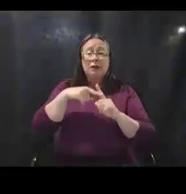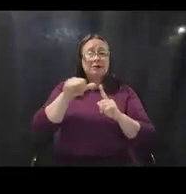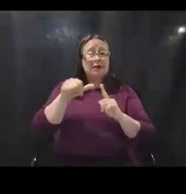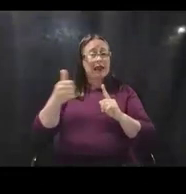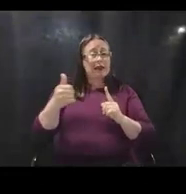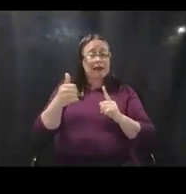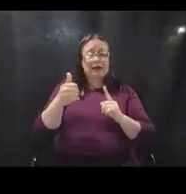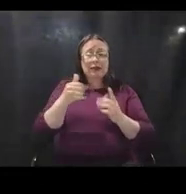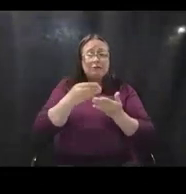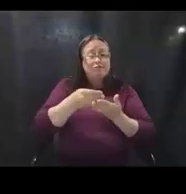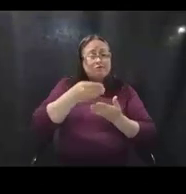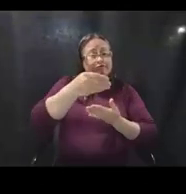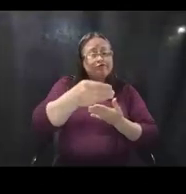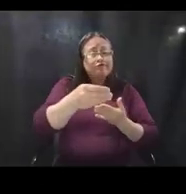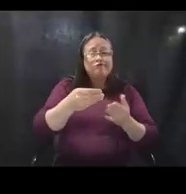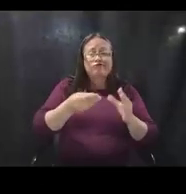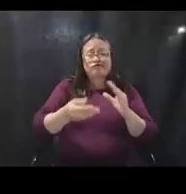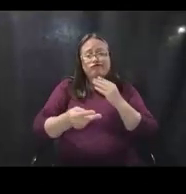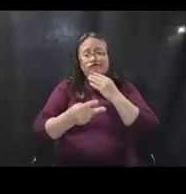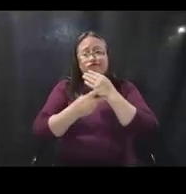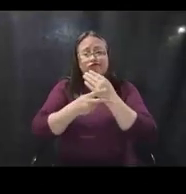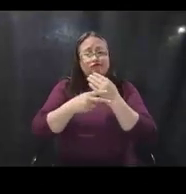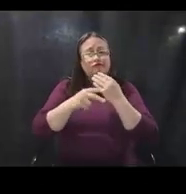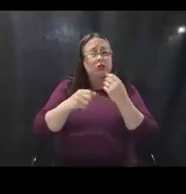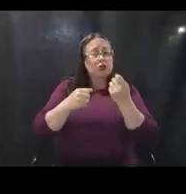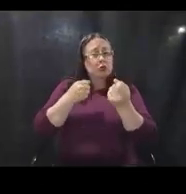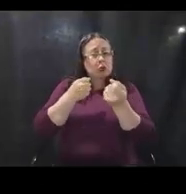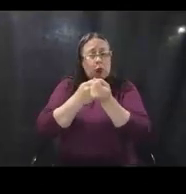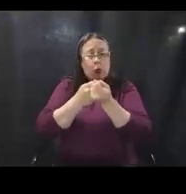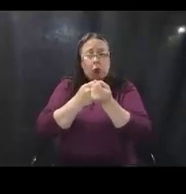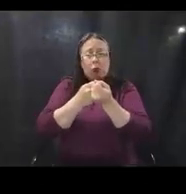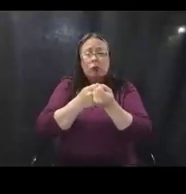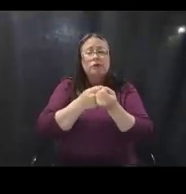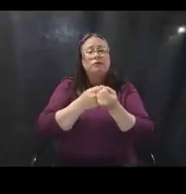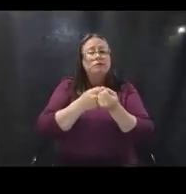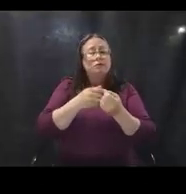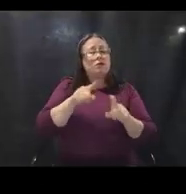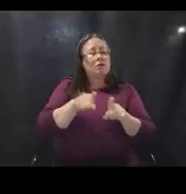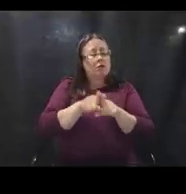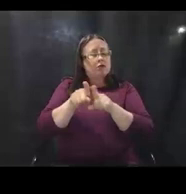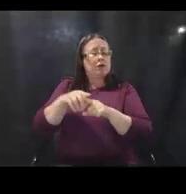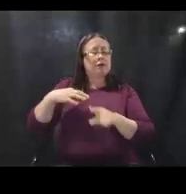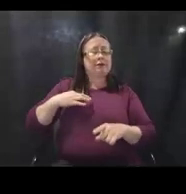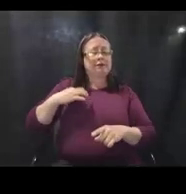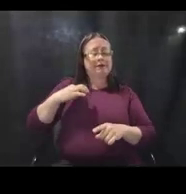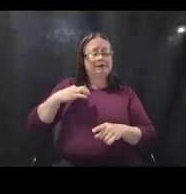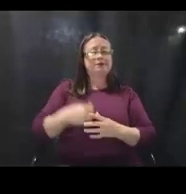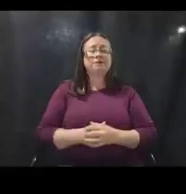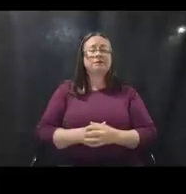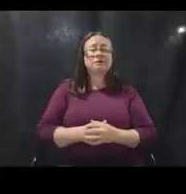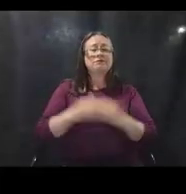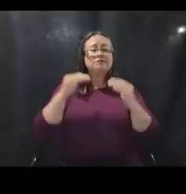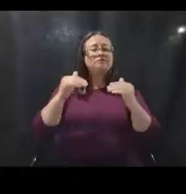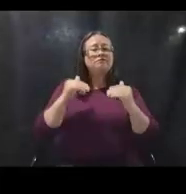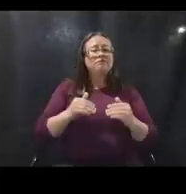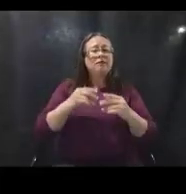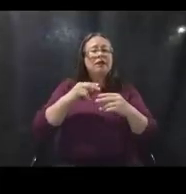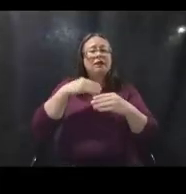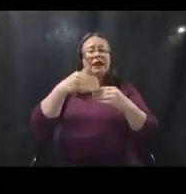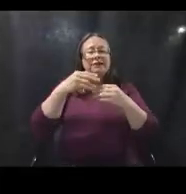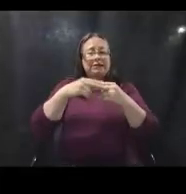inventory management necessary to support any of those measures, uh, is also eligible as well. next slide, please.